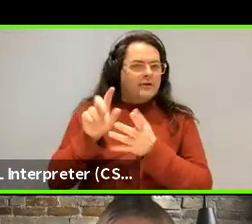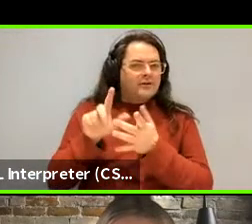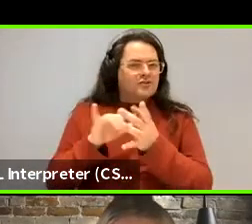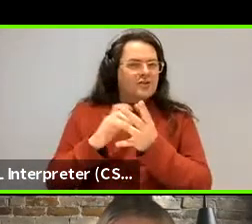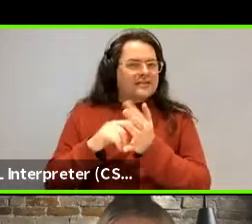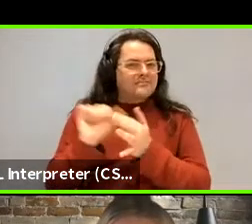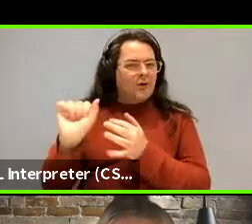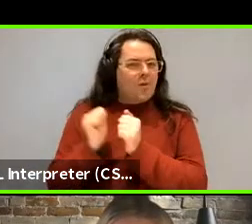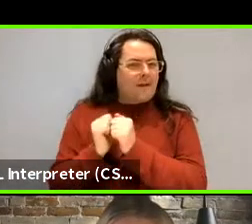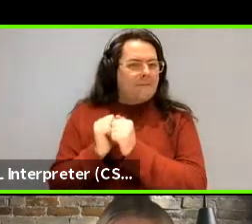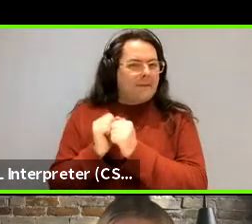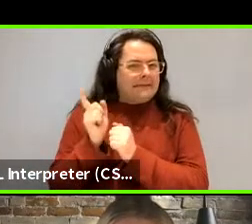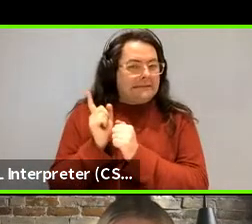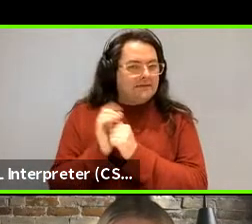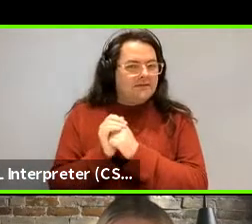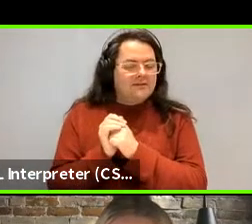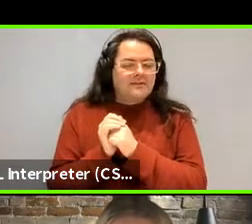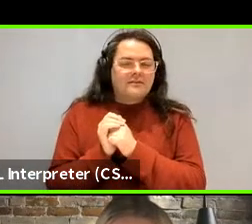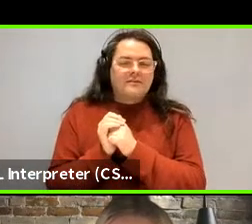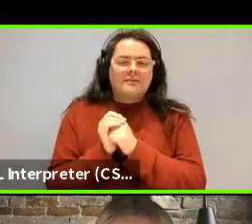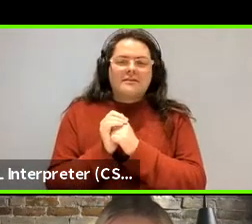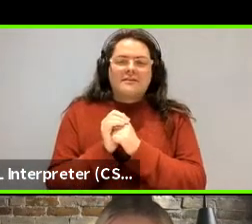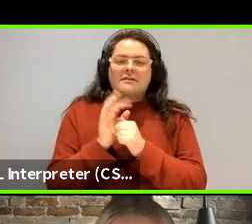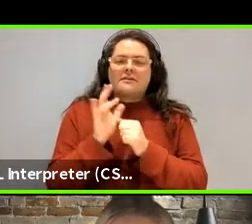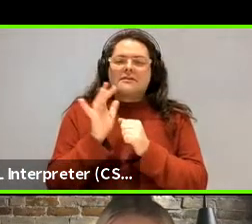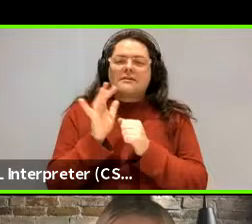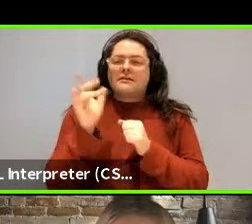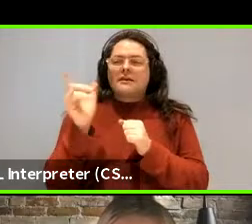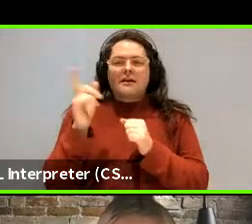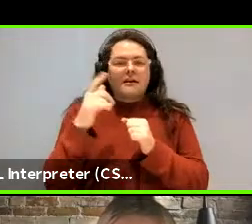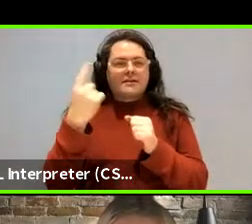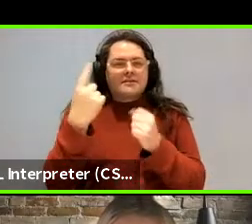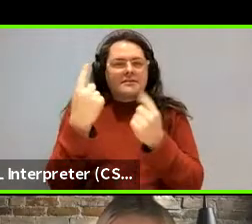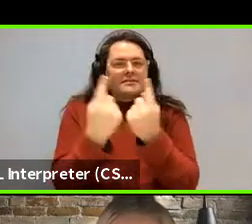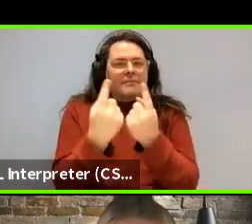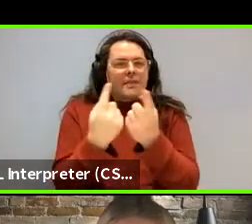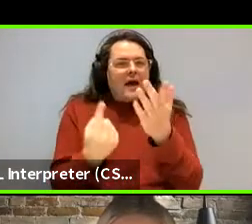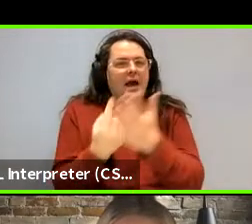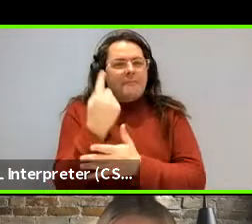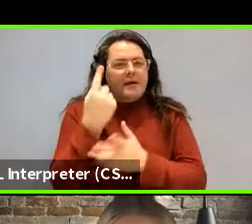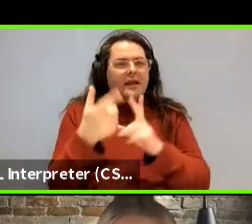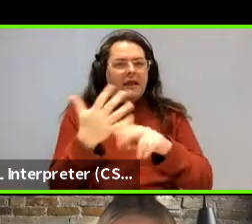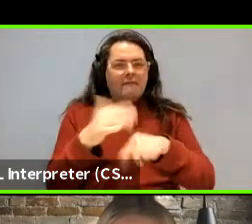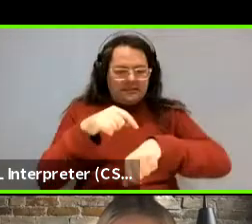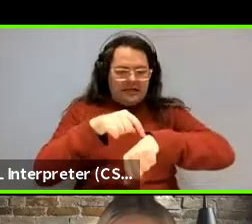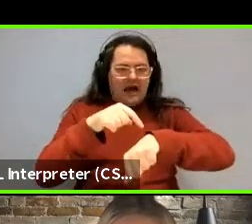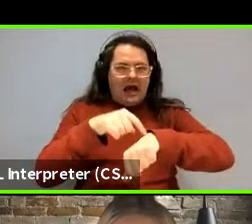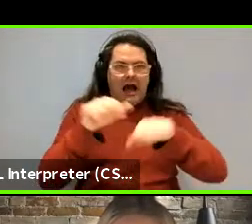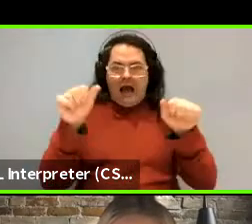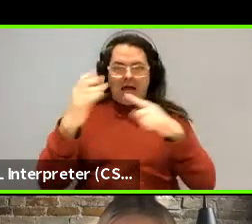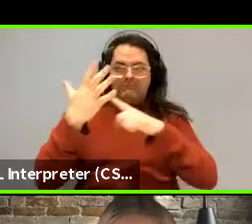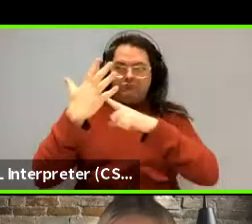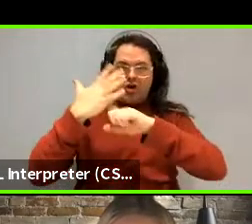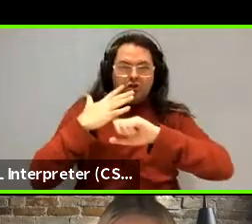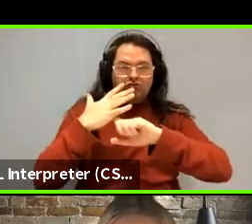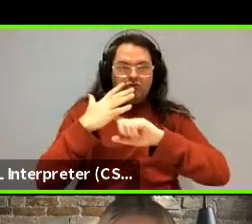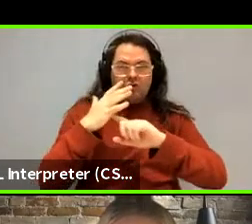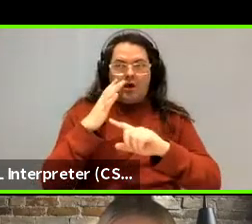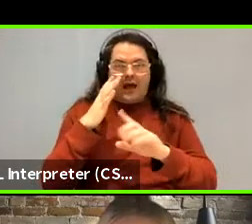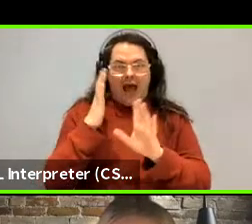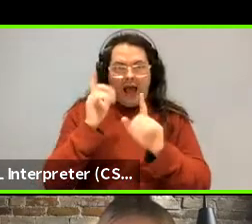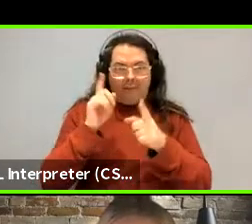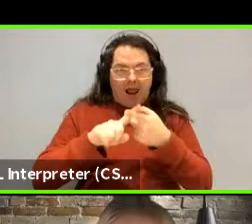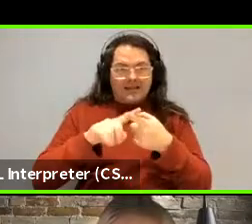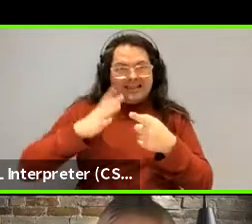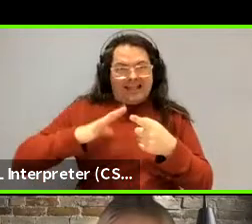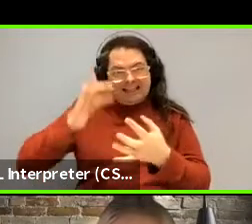shows something that that's happening when you need, uh, when there's a pressure on time and when there's a, there's a pressure for accuracy. Now,